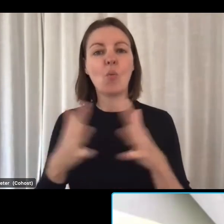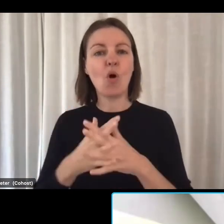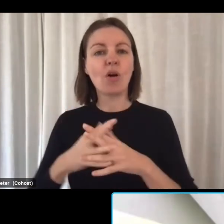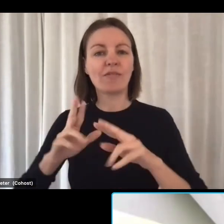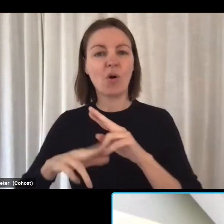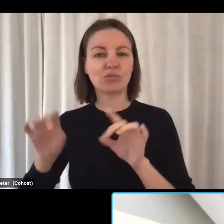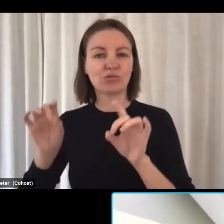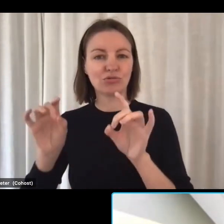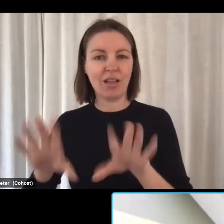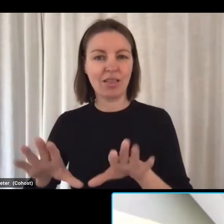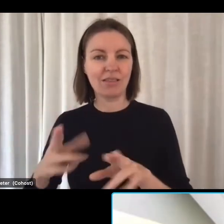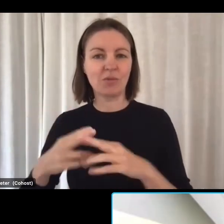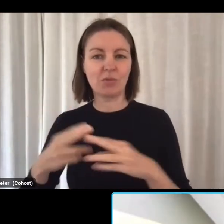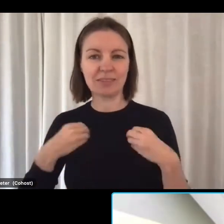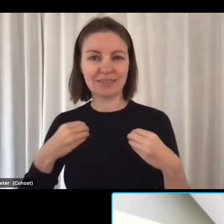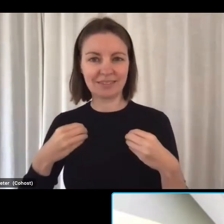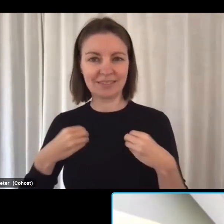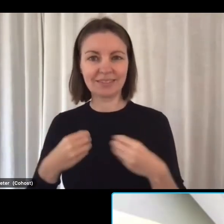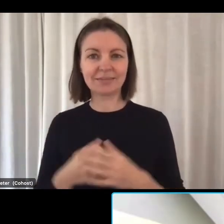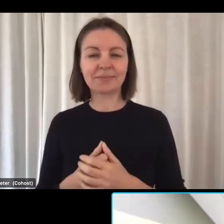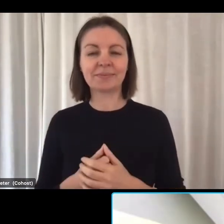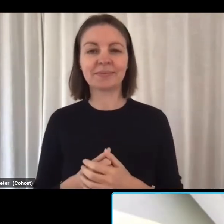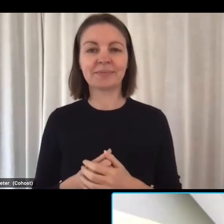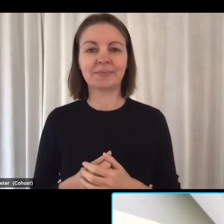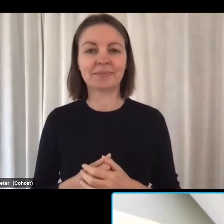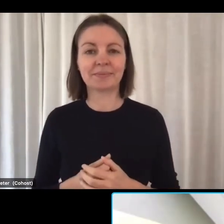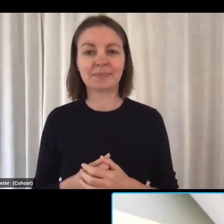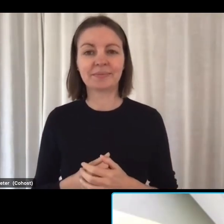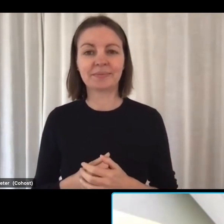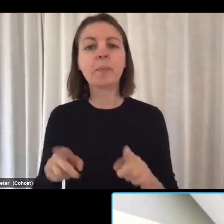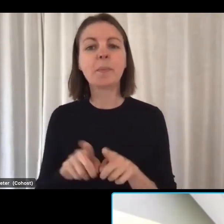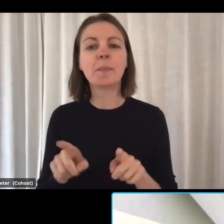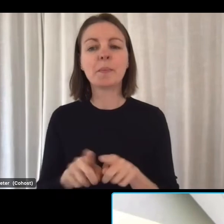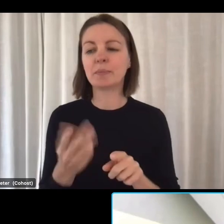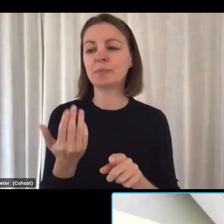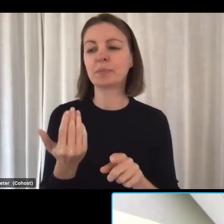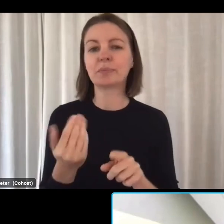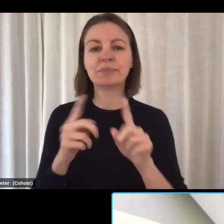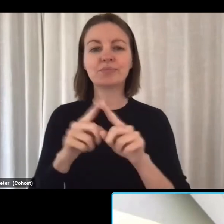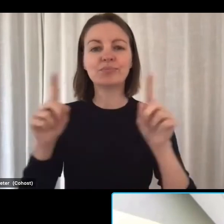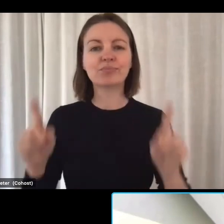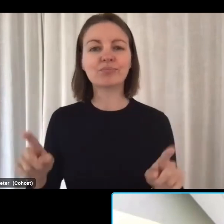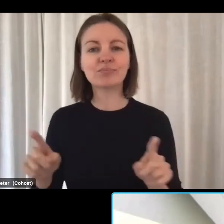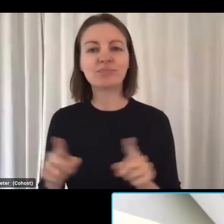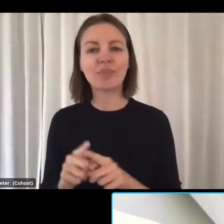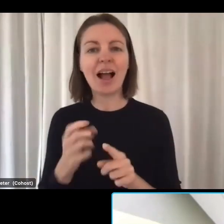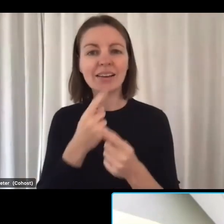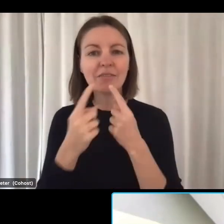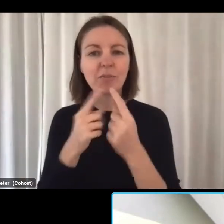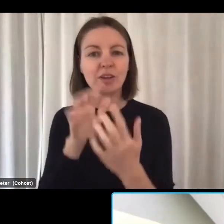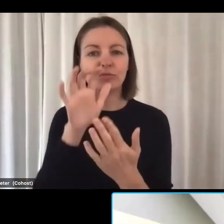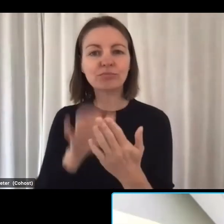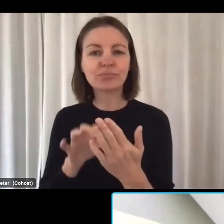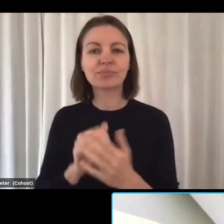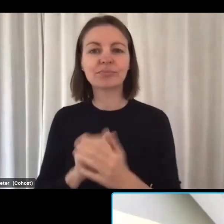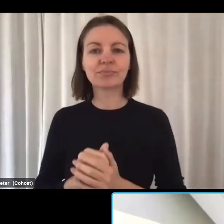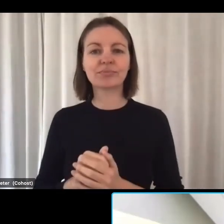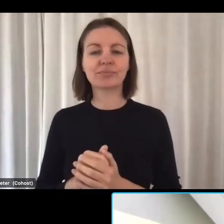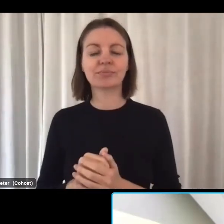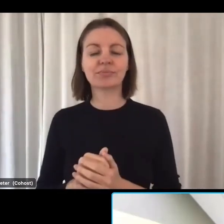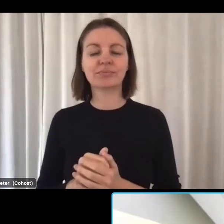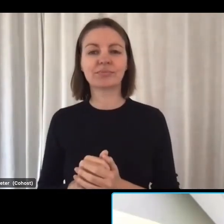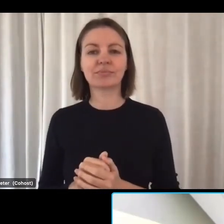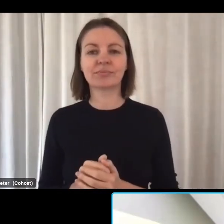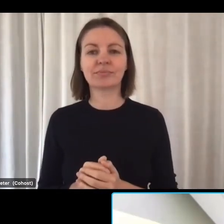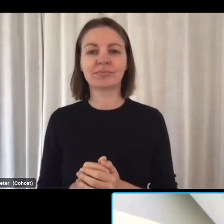Business and also on that contact slide that Jane had at the end of the presentation. And so also like in